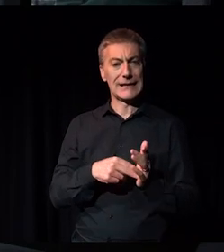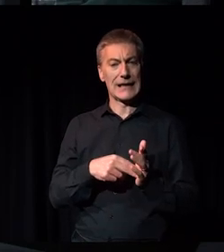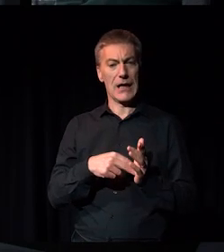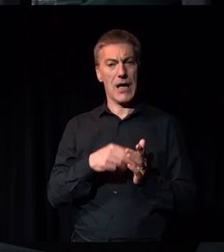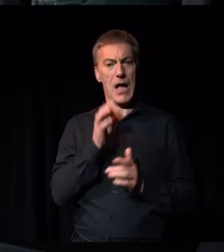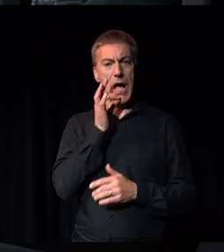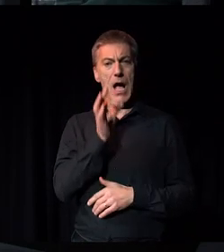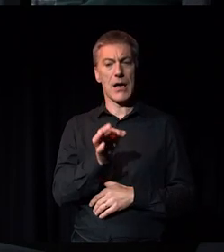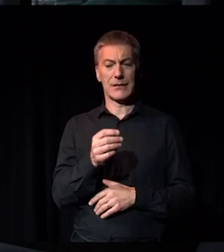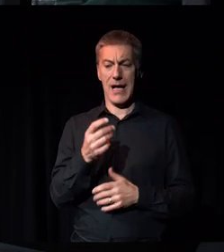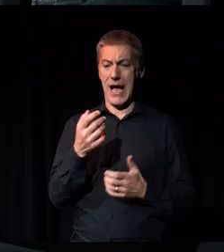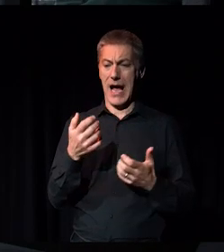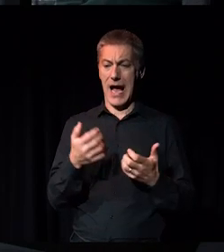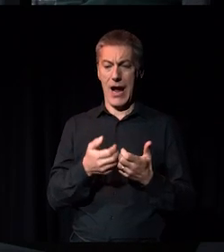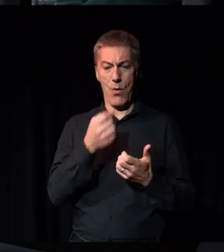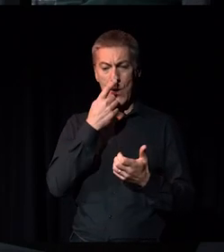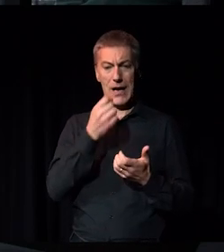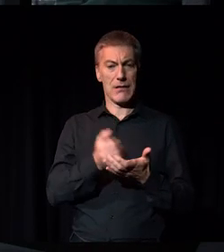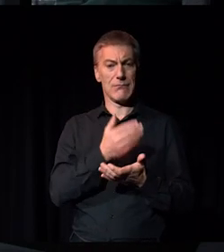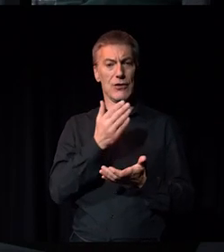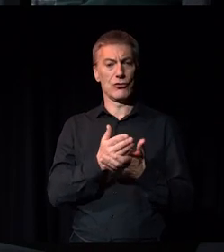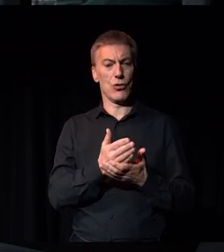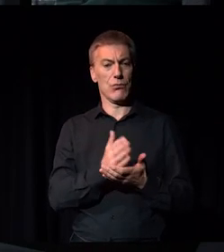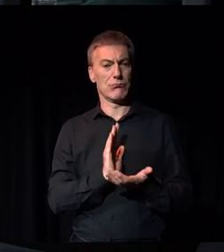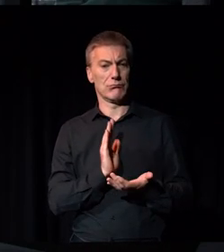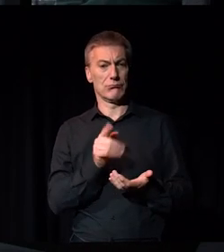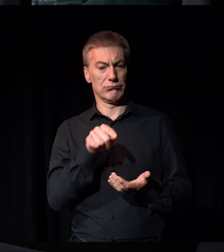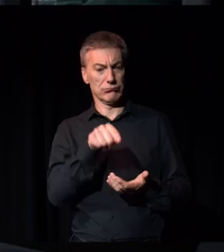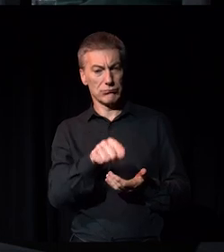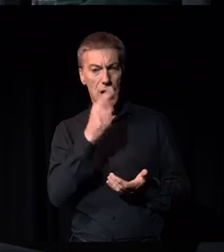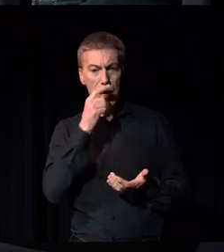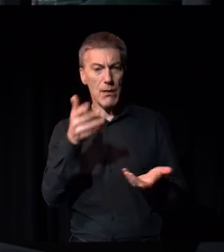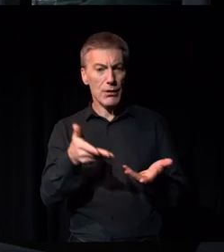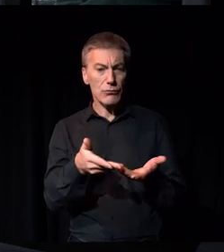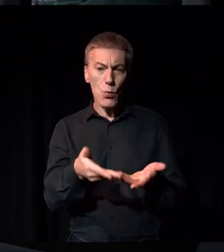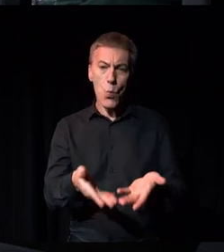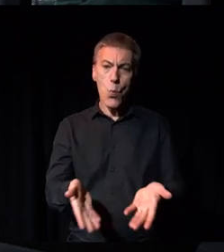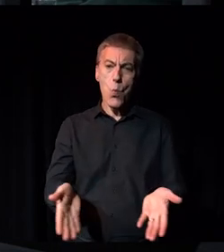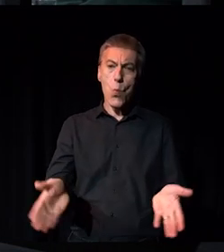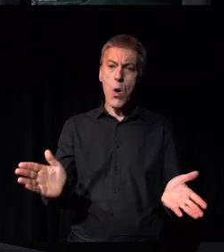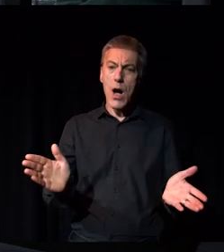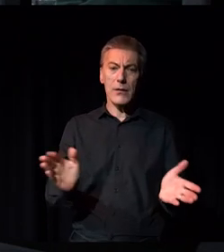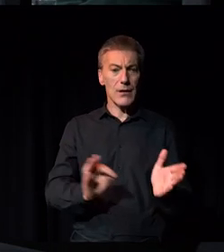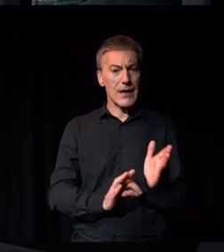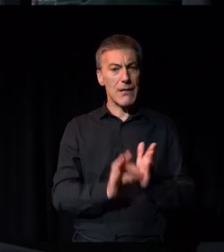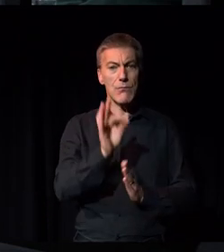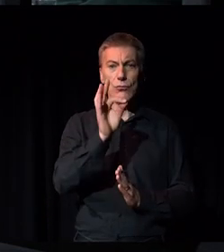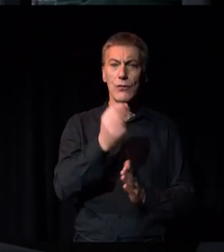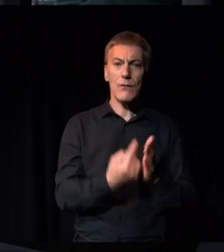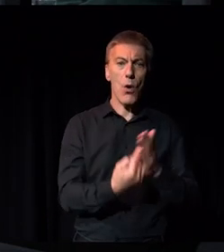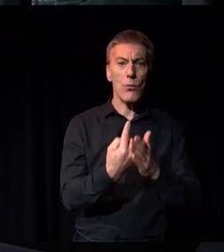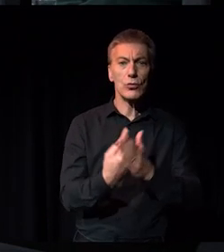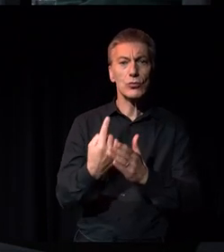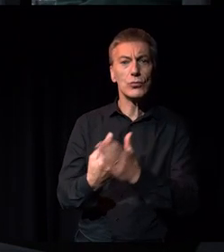can we do to truly open up entrance points into the museums or wider arts and cultural sector?